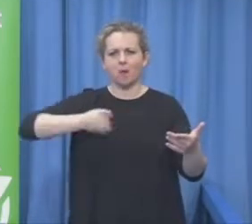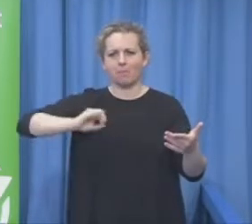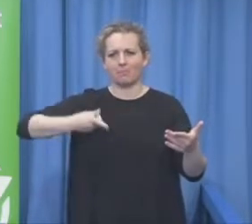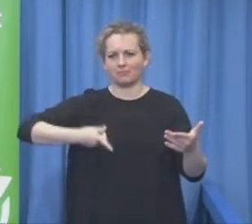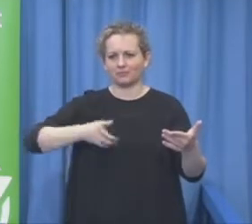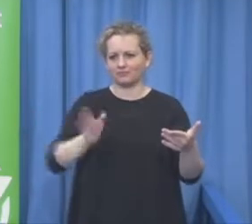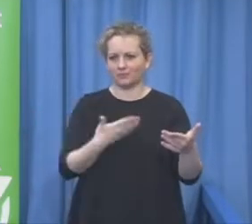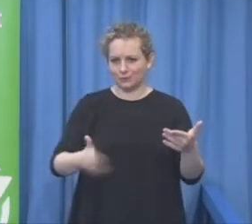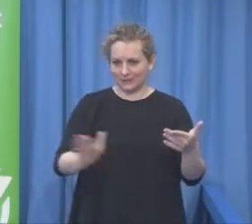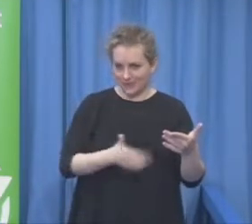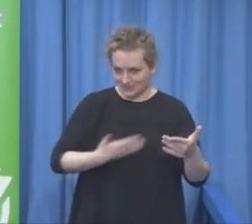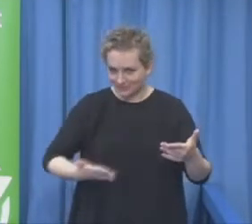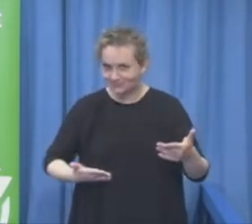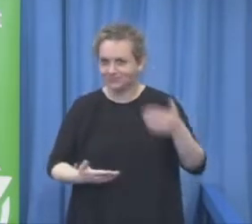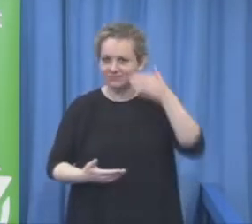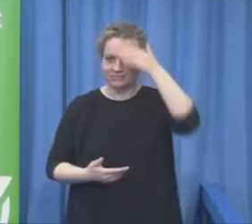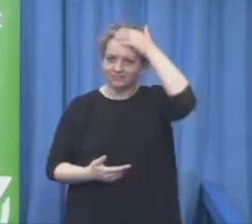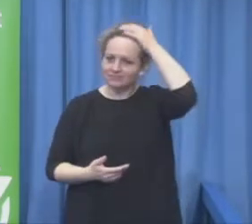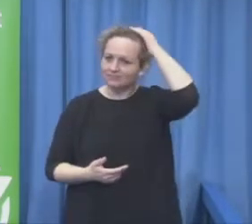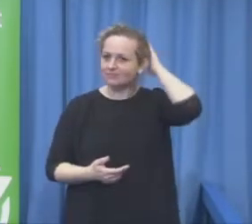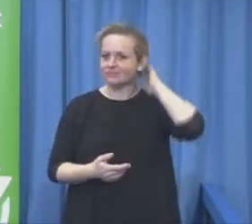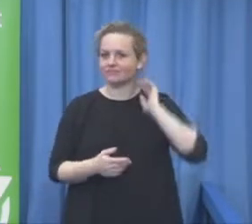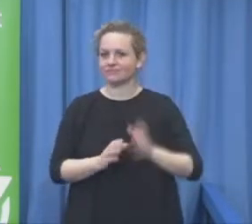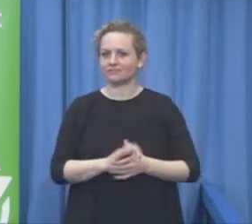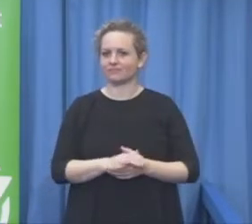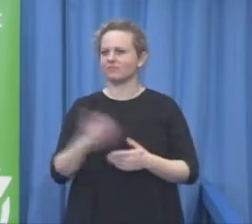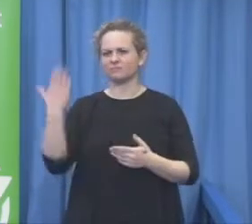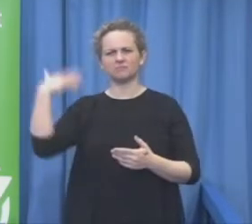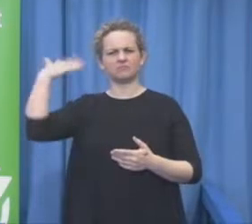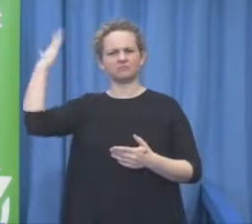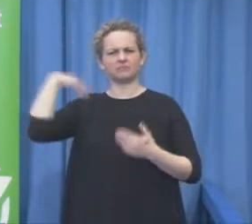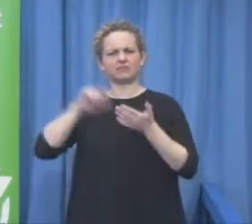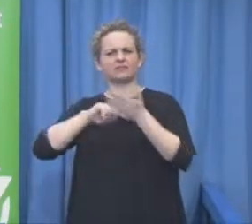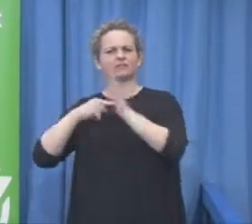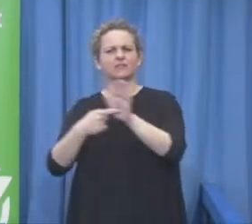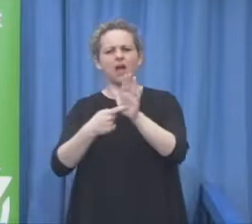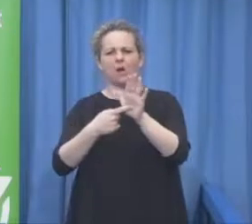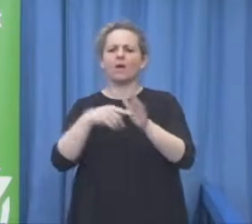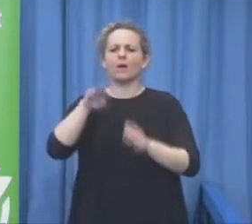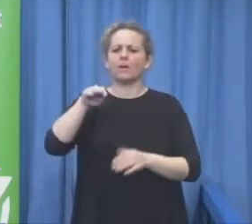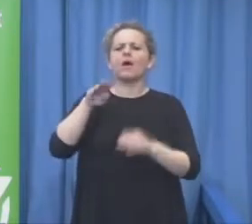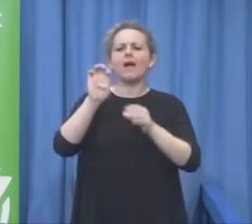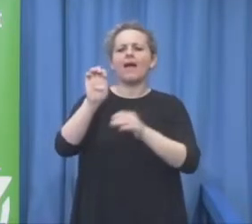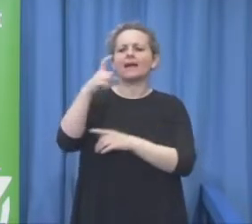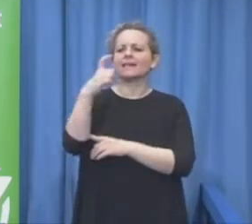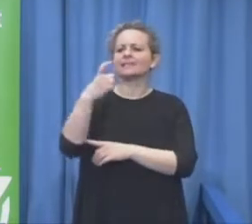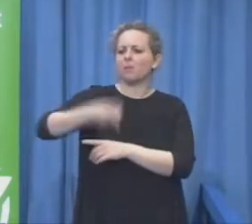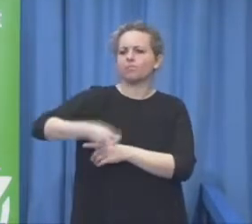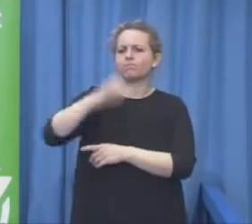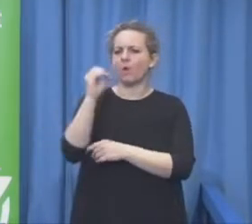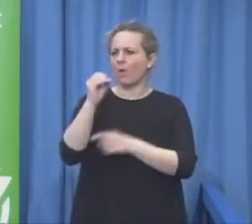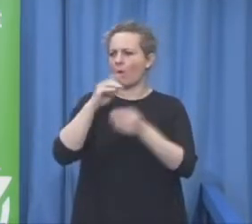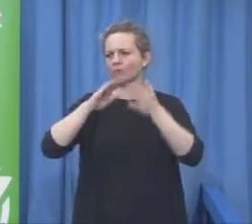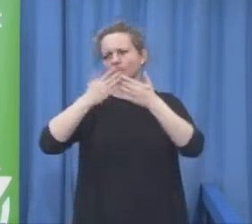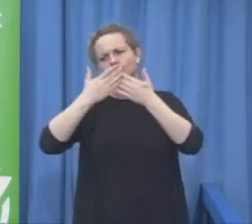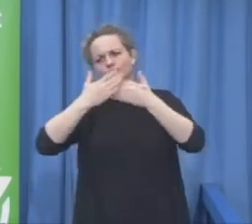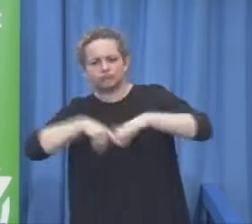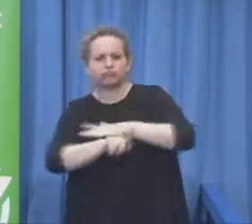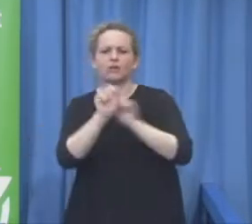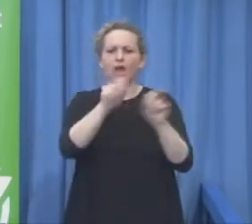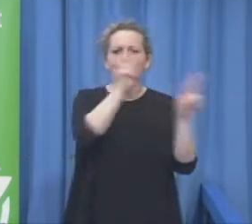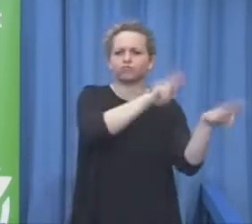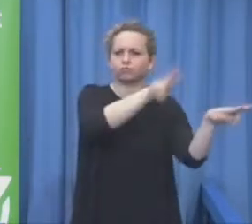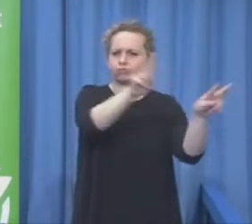we organizing yeah we have this event in the center of Tokyo the Shibuya